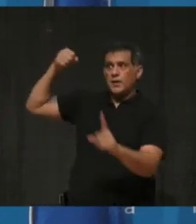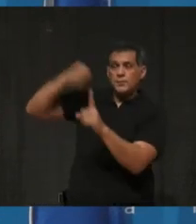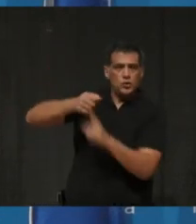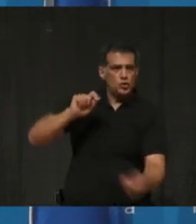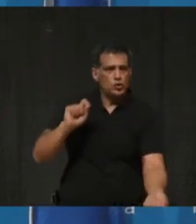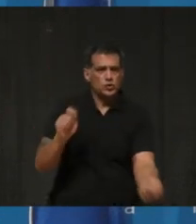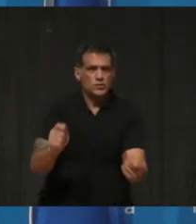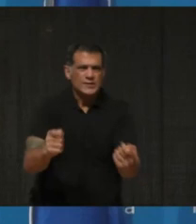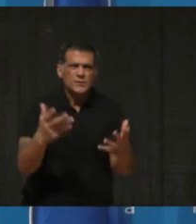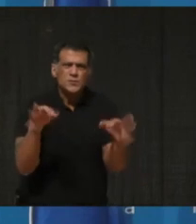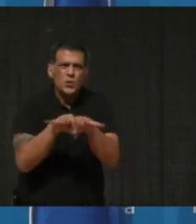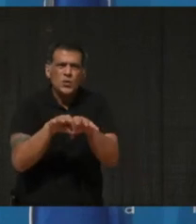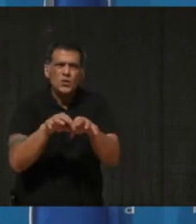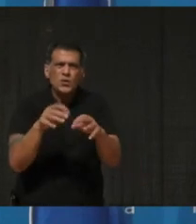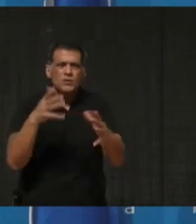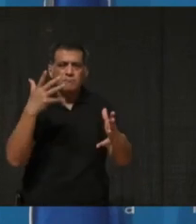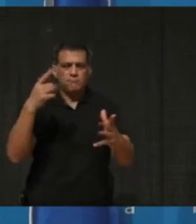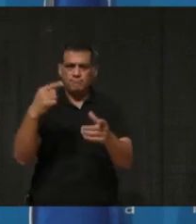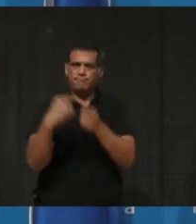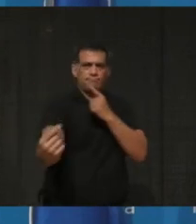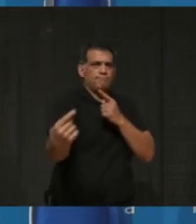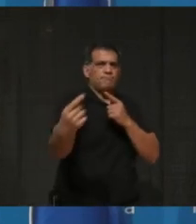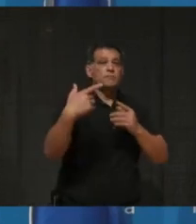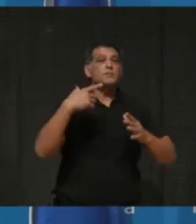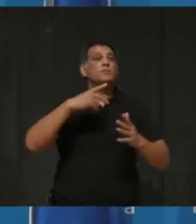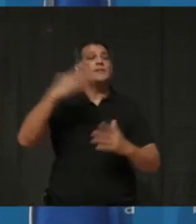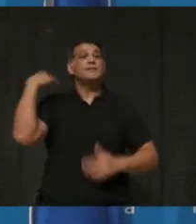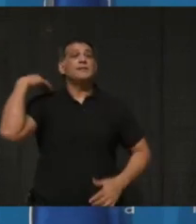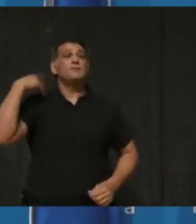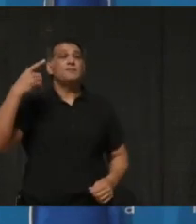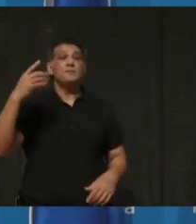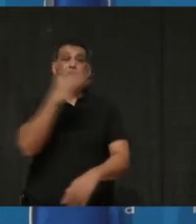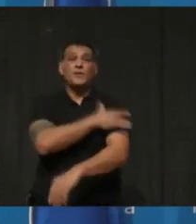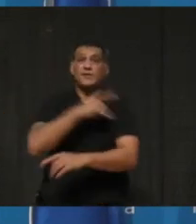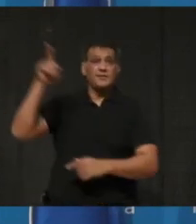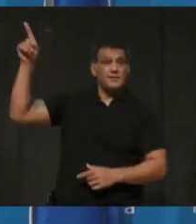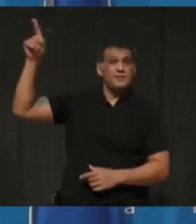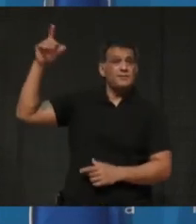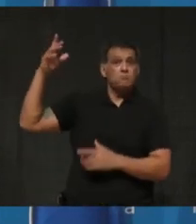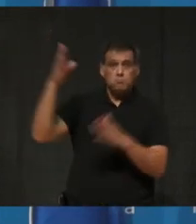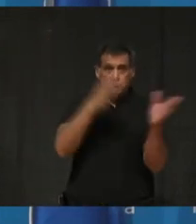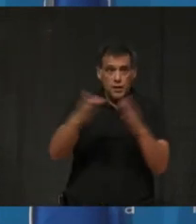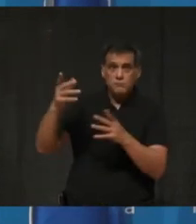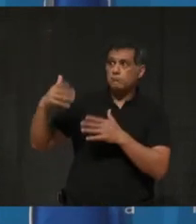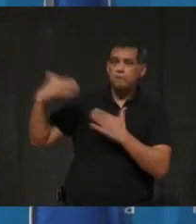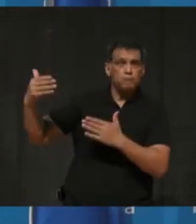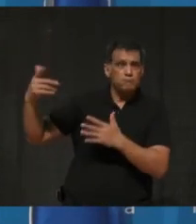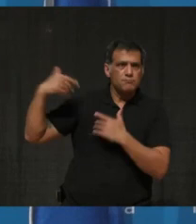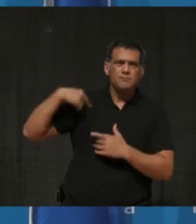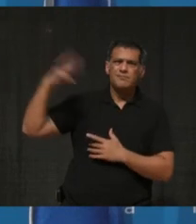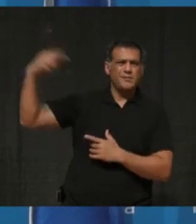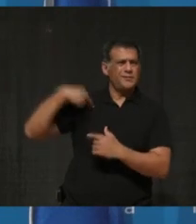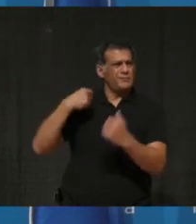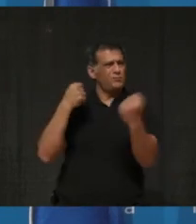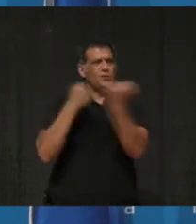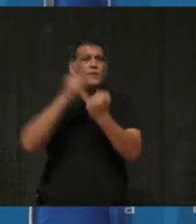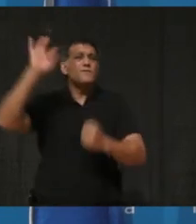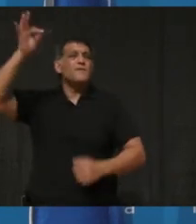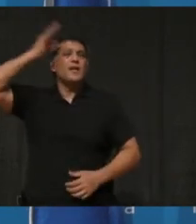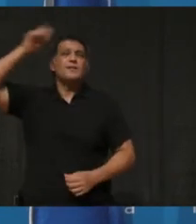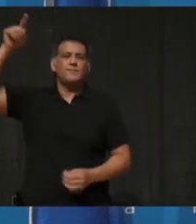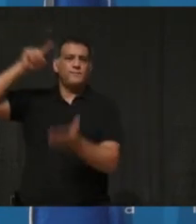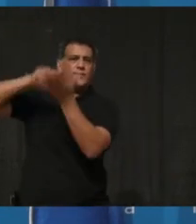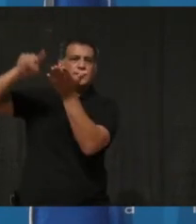oppose this project and if the province still plans on moving forward with it, we support the call for a federal environmental assessment.